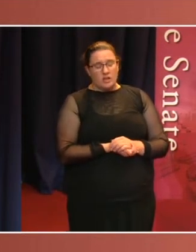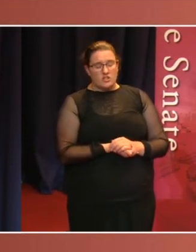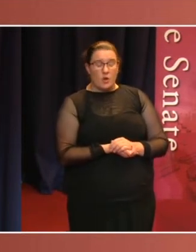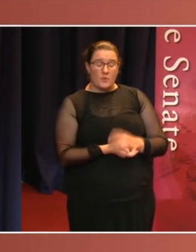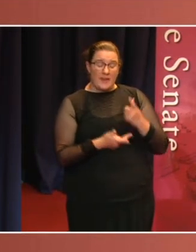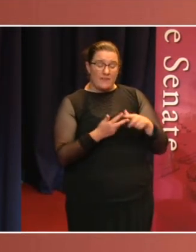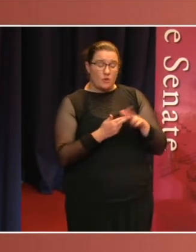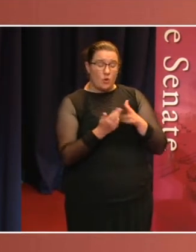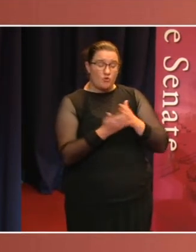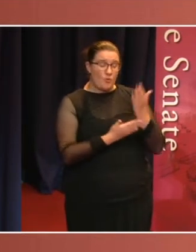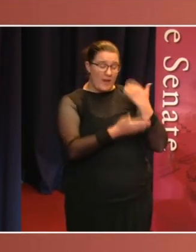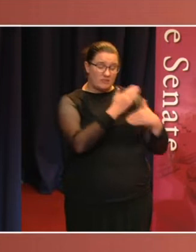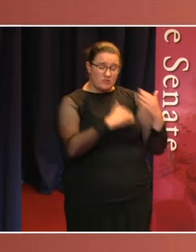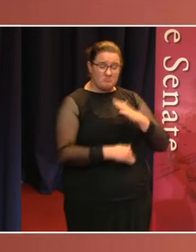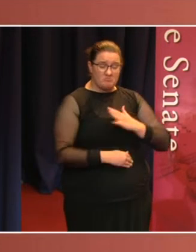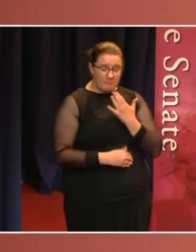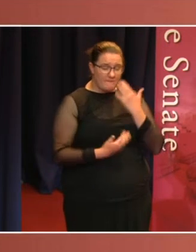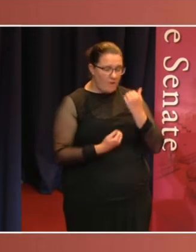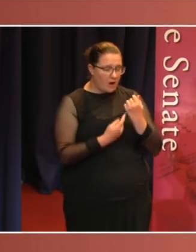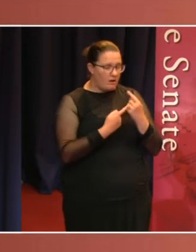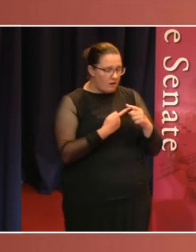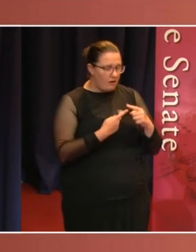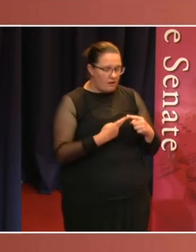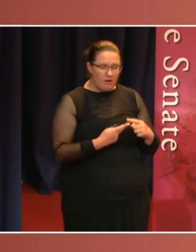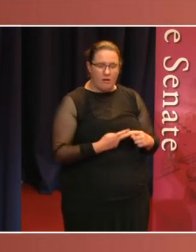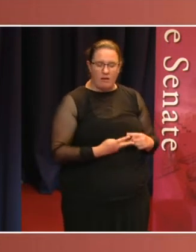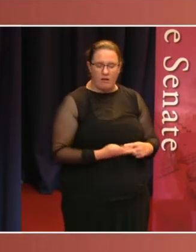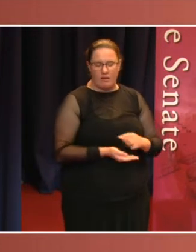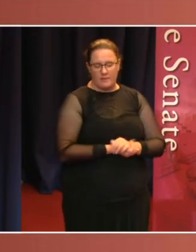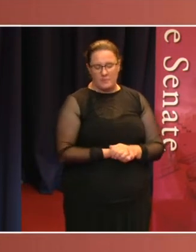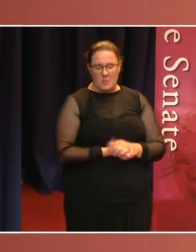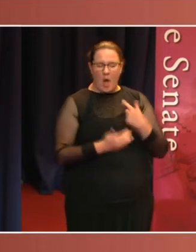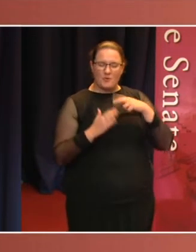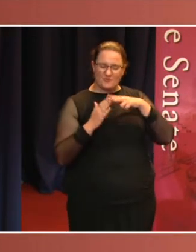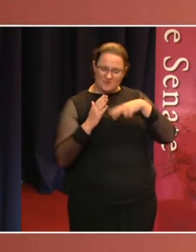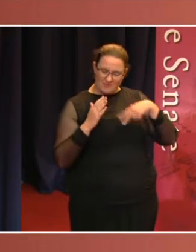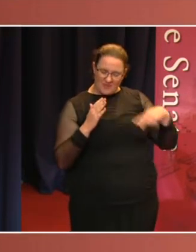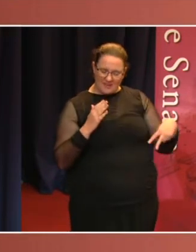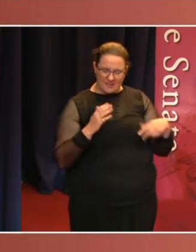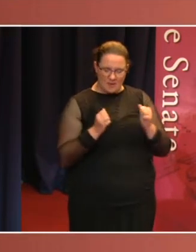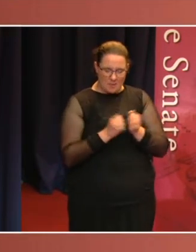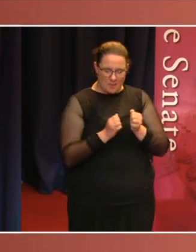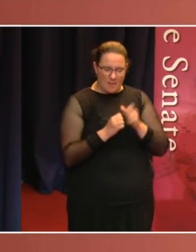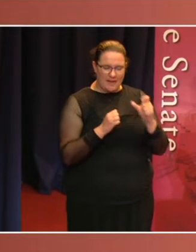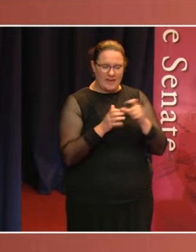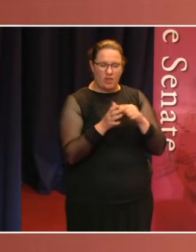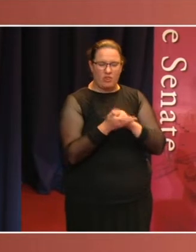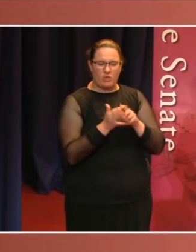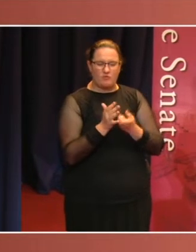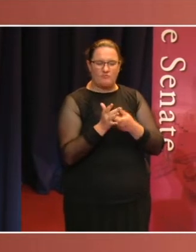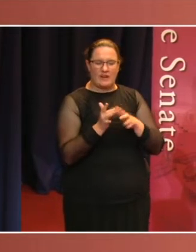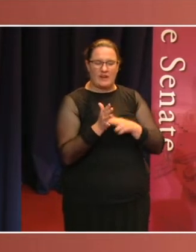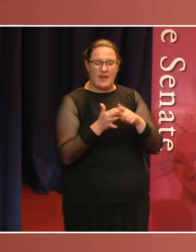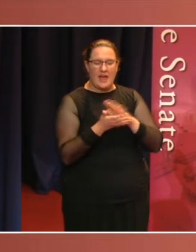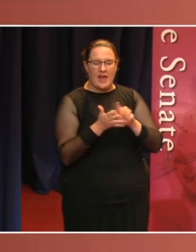rereading John Err's biographical paper on Catherine Helen Spence, I was reminded that the original Australian electoral legislation